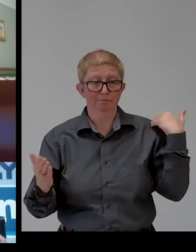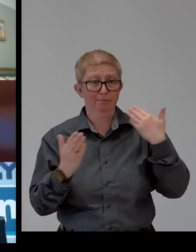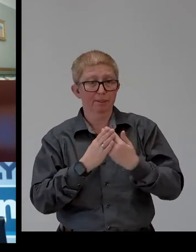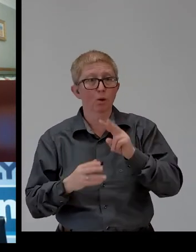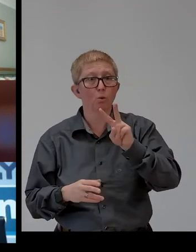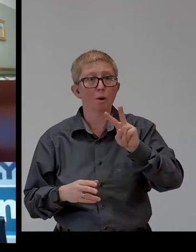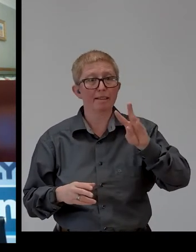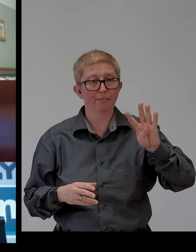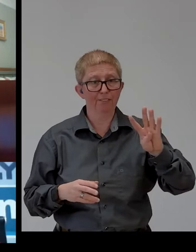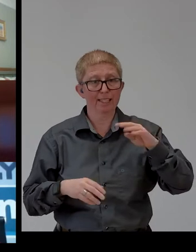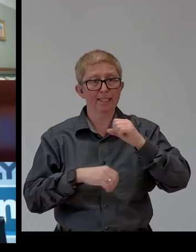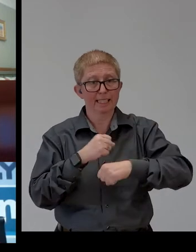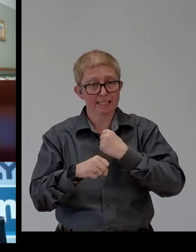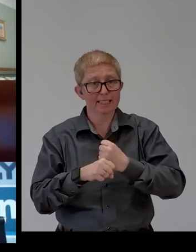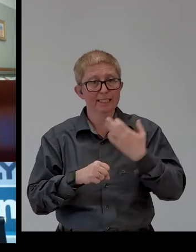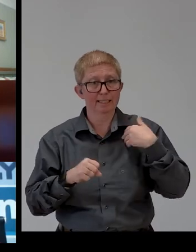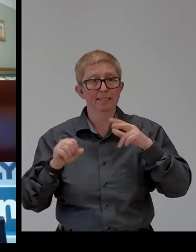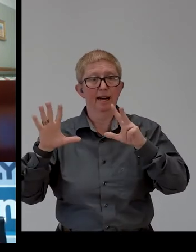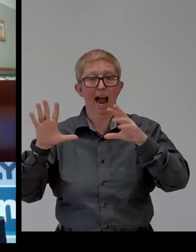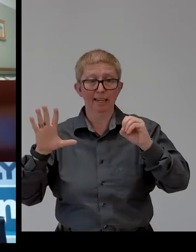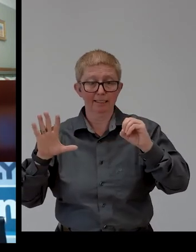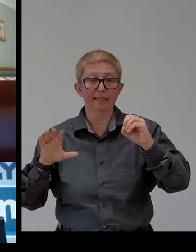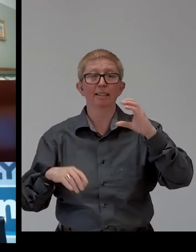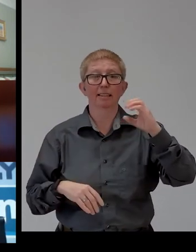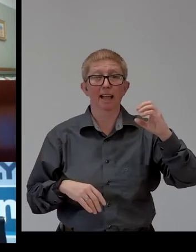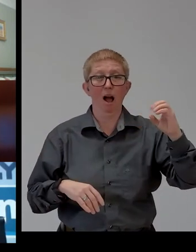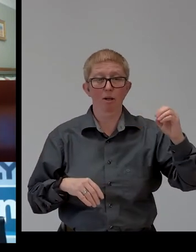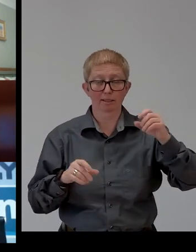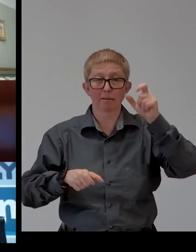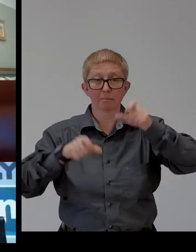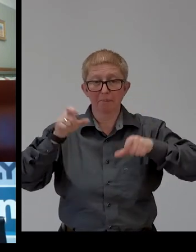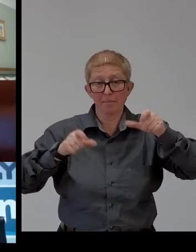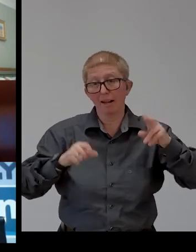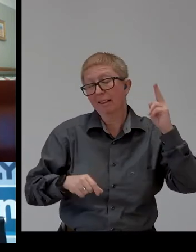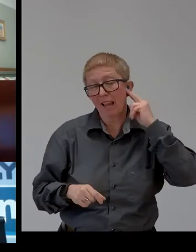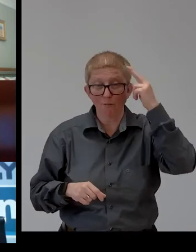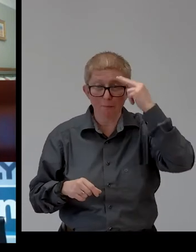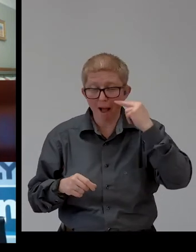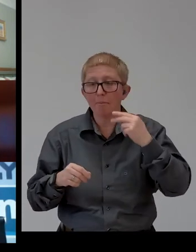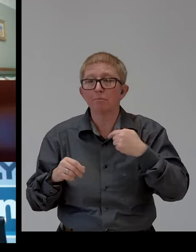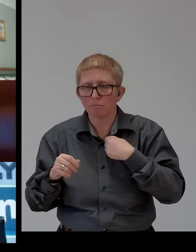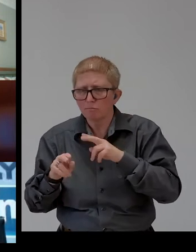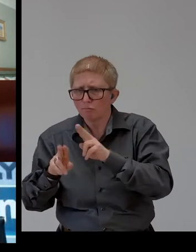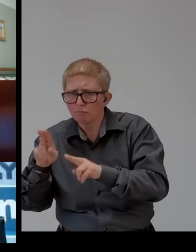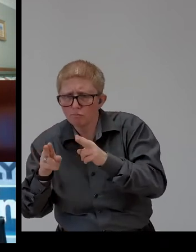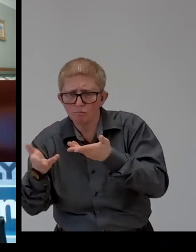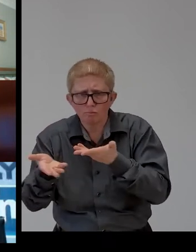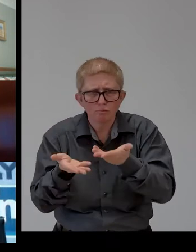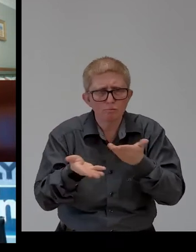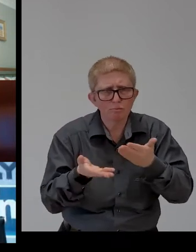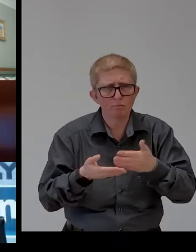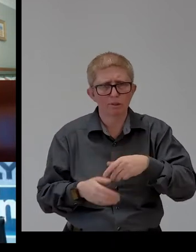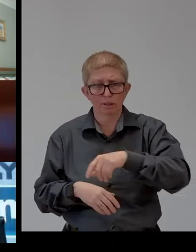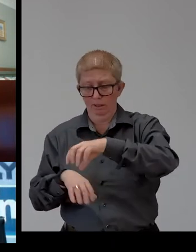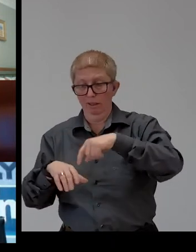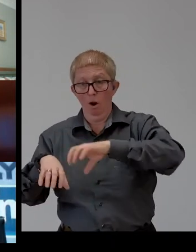,000 deaf blind people. And apart from successful inclusion of deaf blindness in local acts and